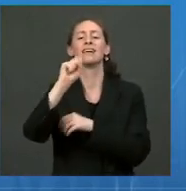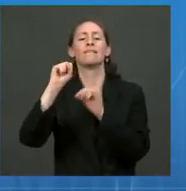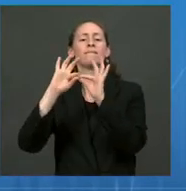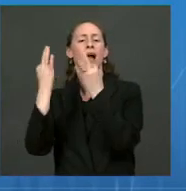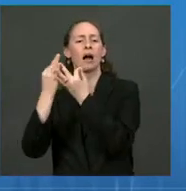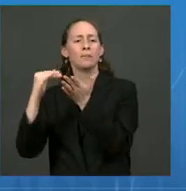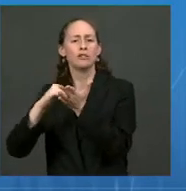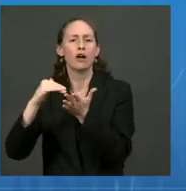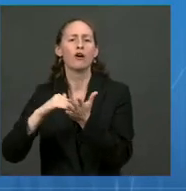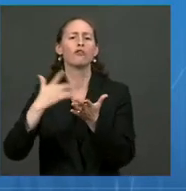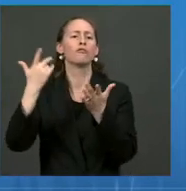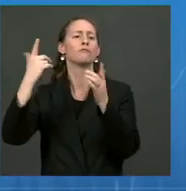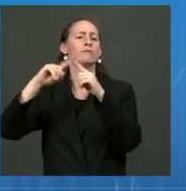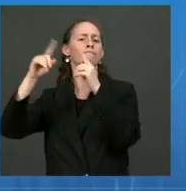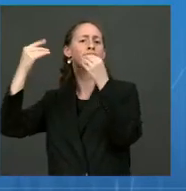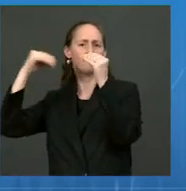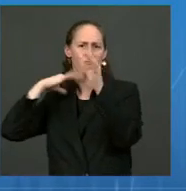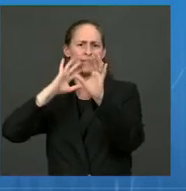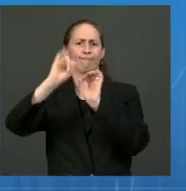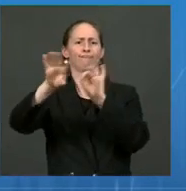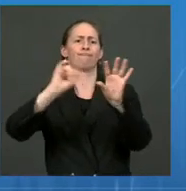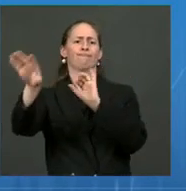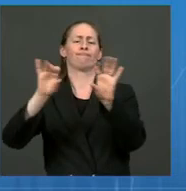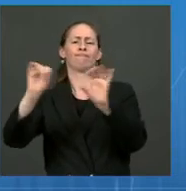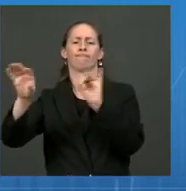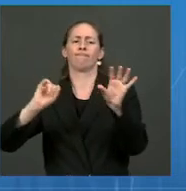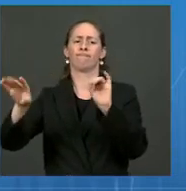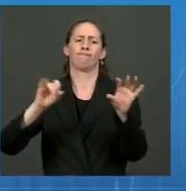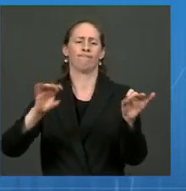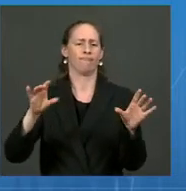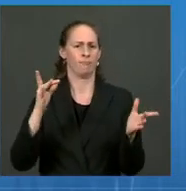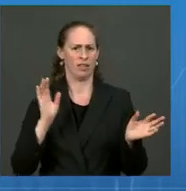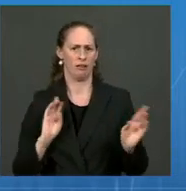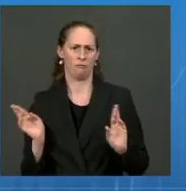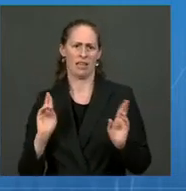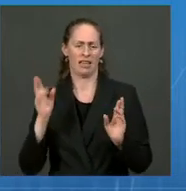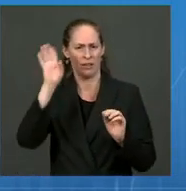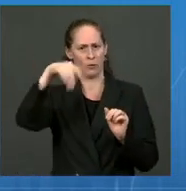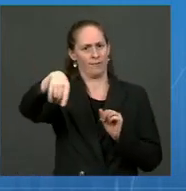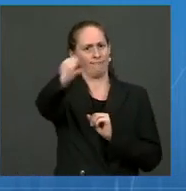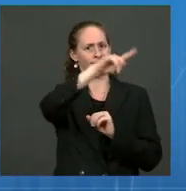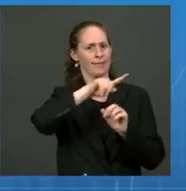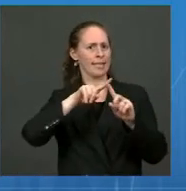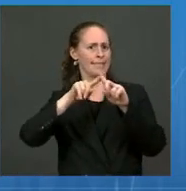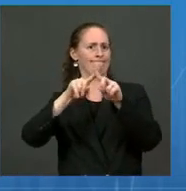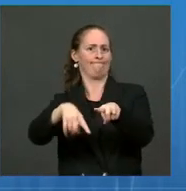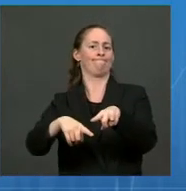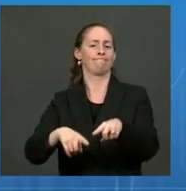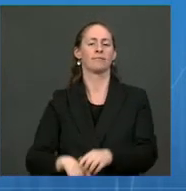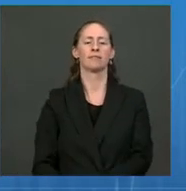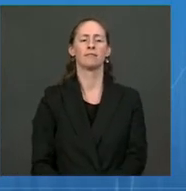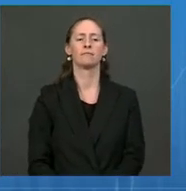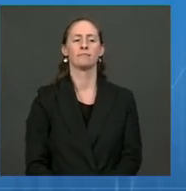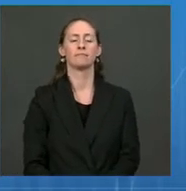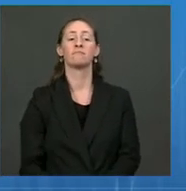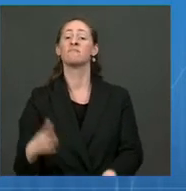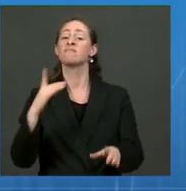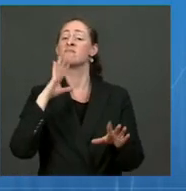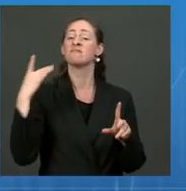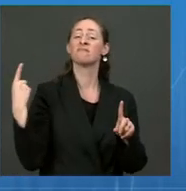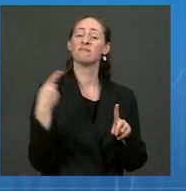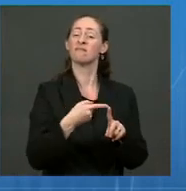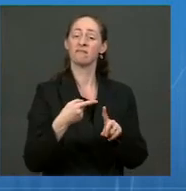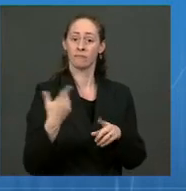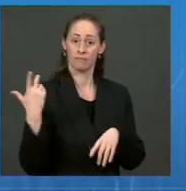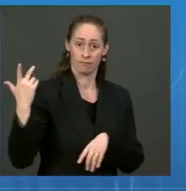providers, parents, and kids know and trust. The bottom line is that we will be ready immediately following FDA